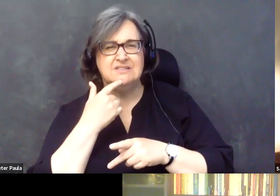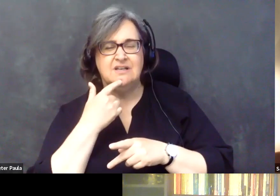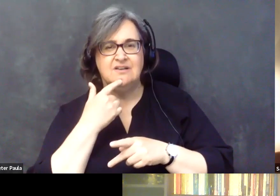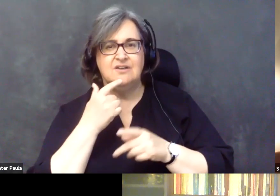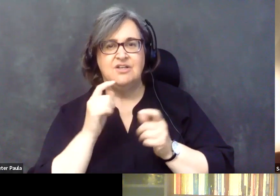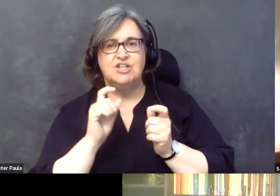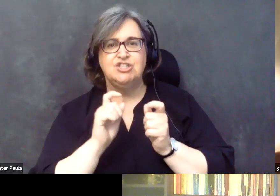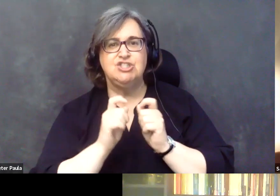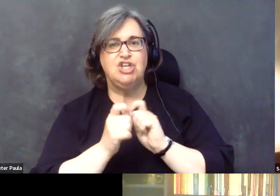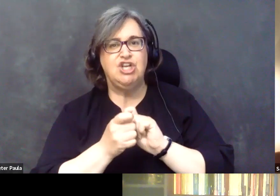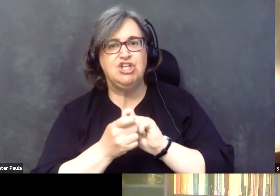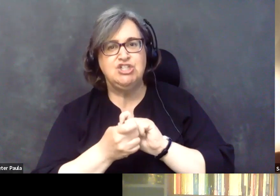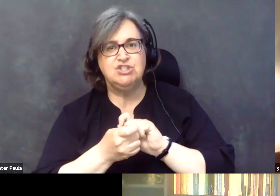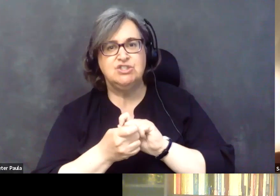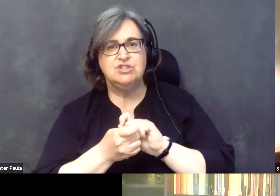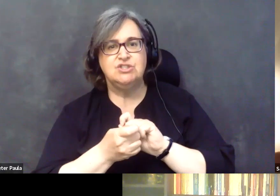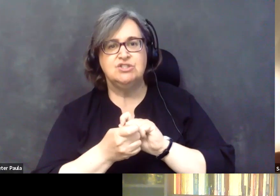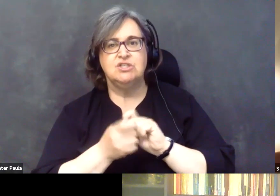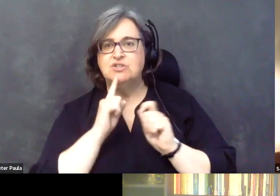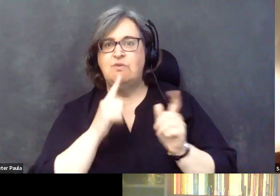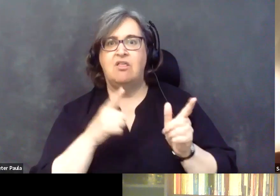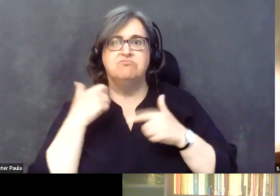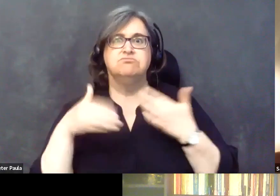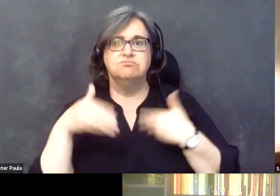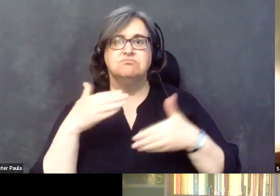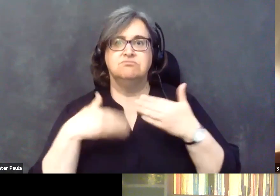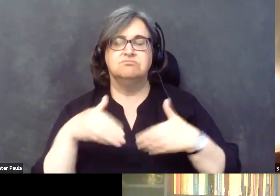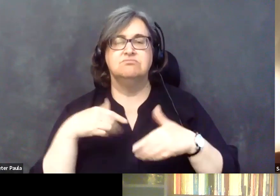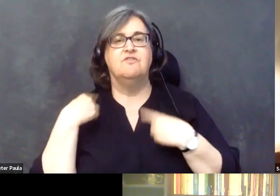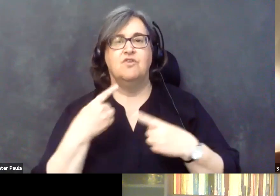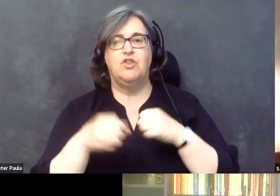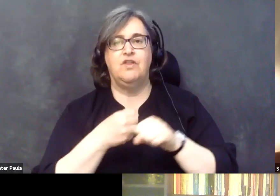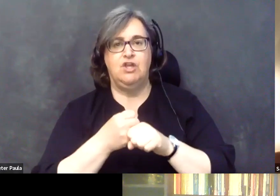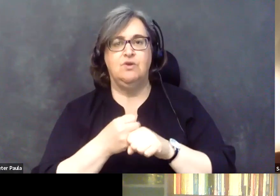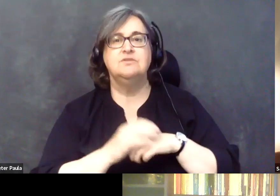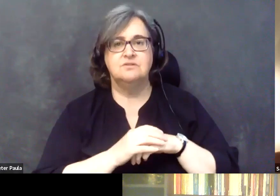in hyper pace over the last few years, especially.